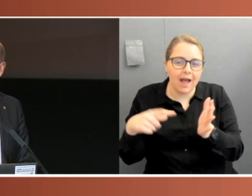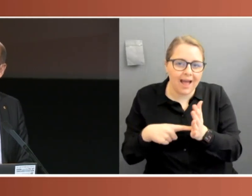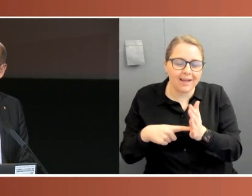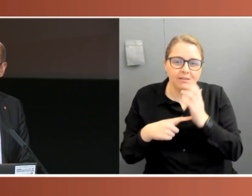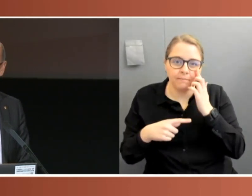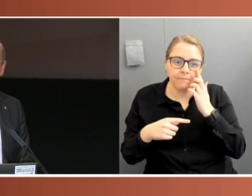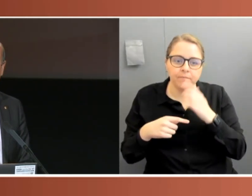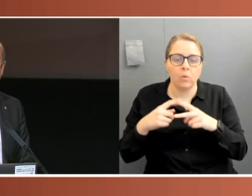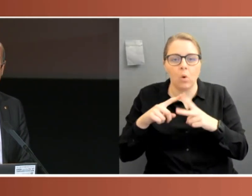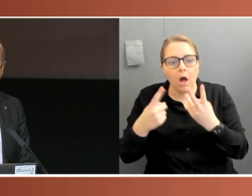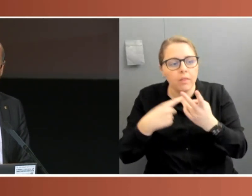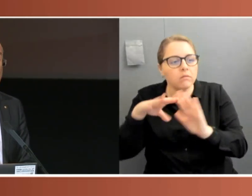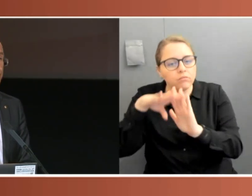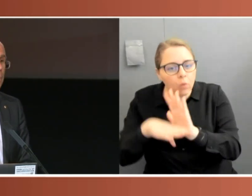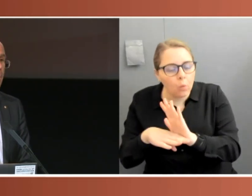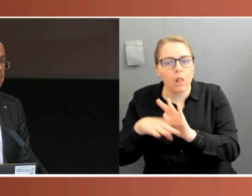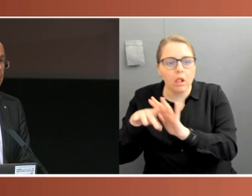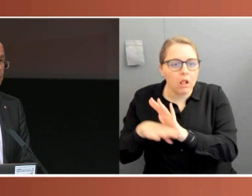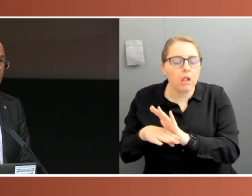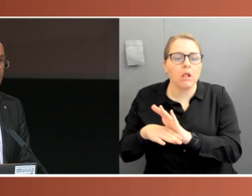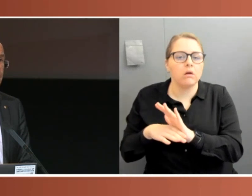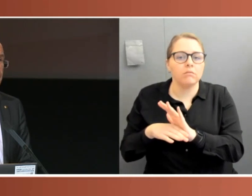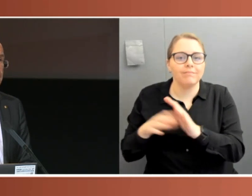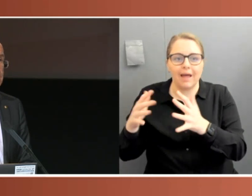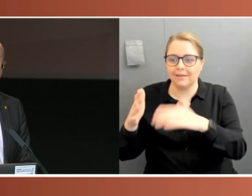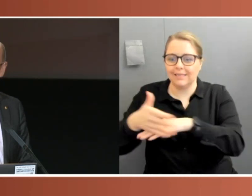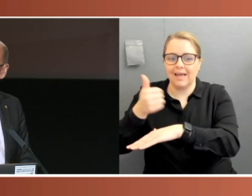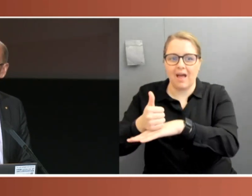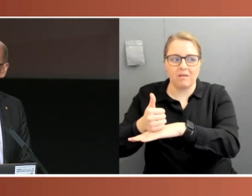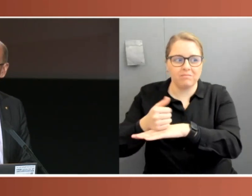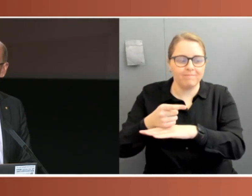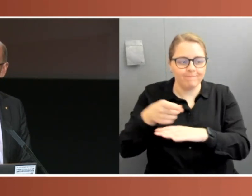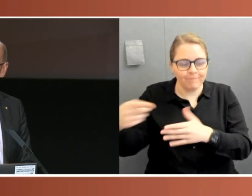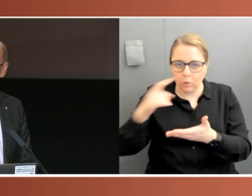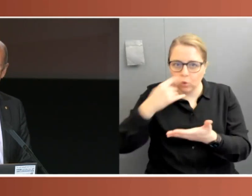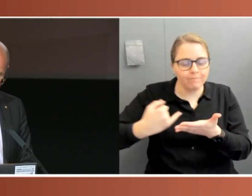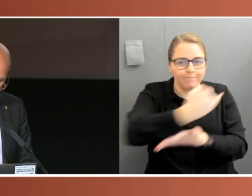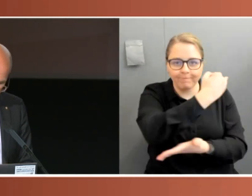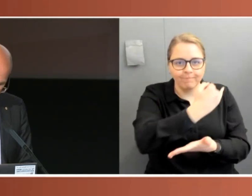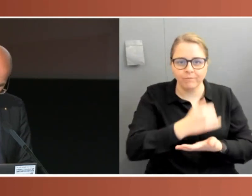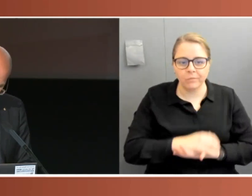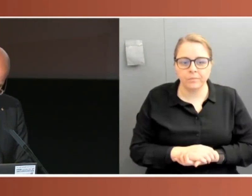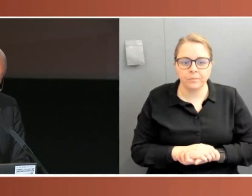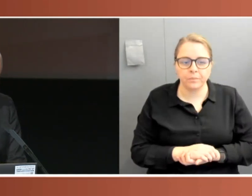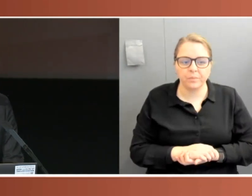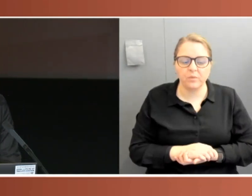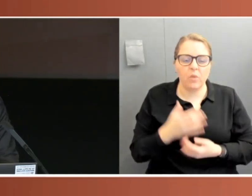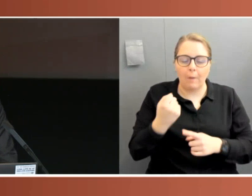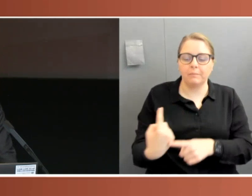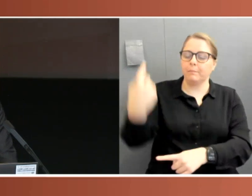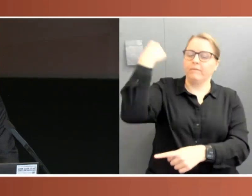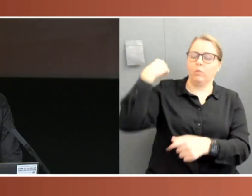without disallowance, was a pre-pandemic problem that simply came to the surface during this special period.